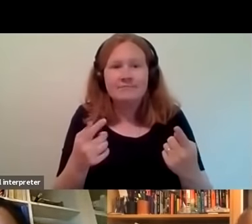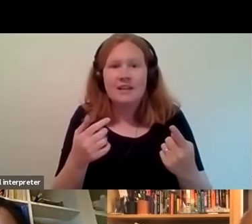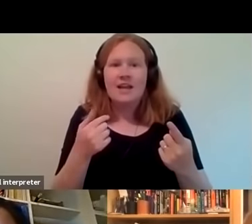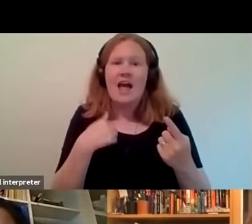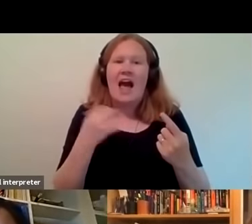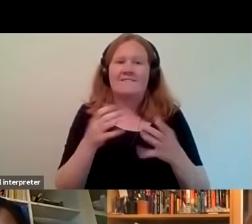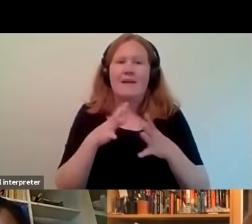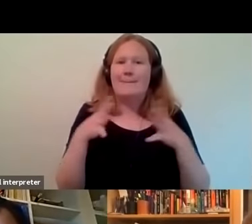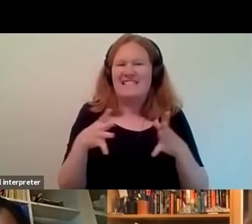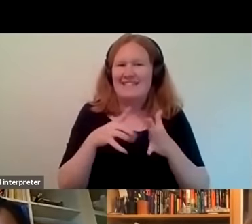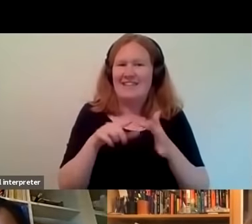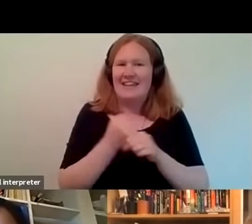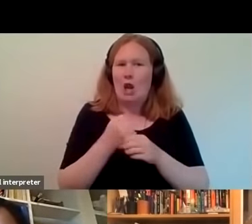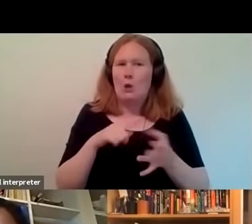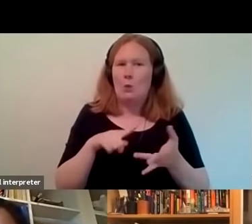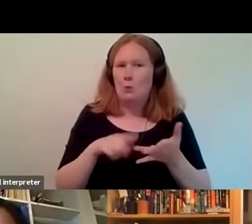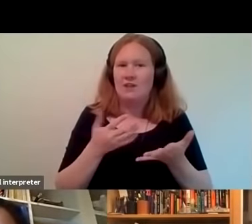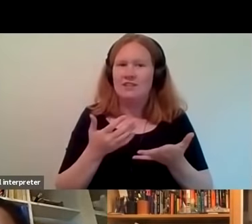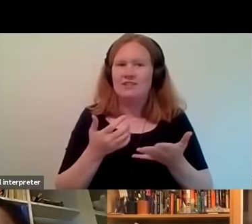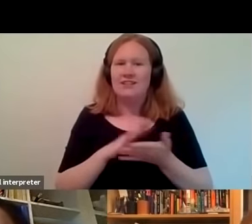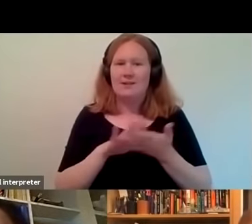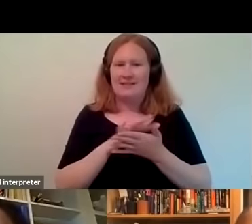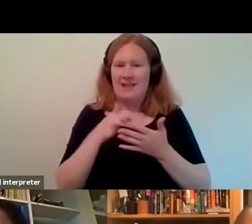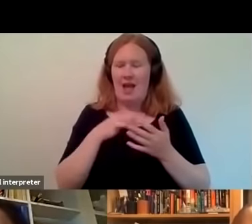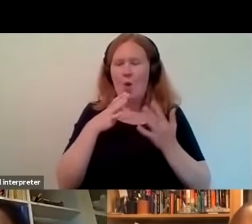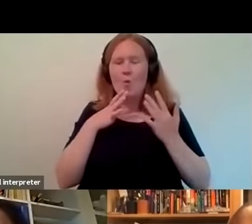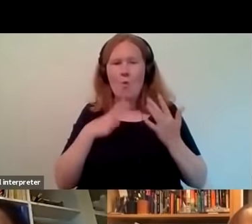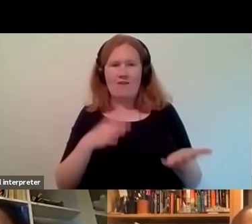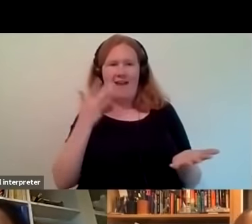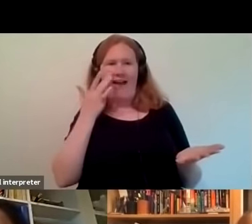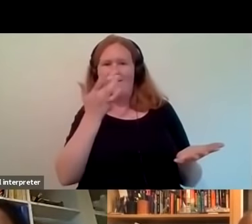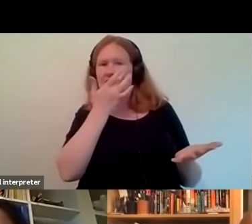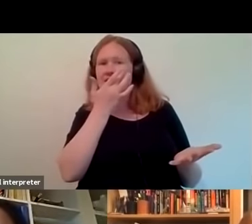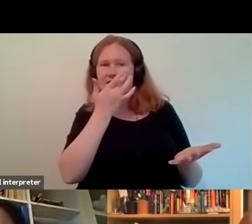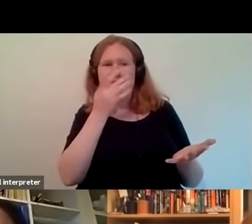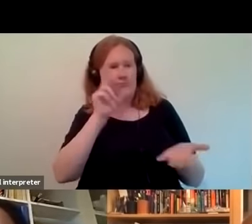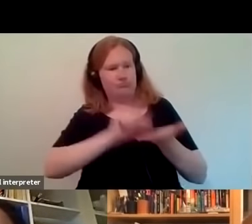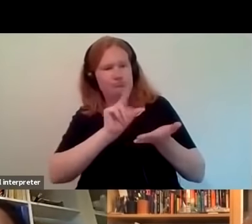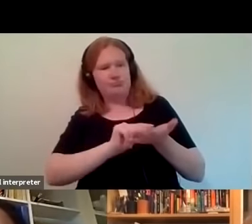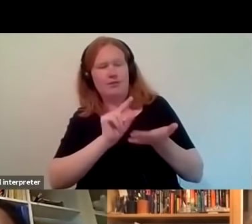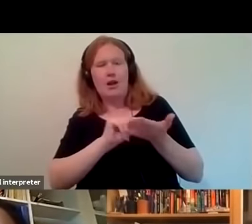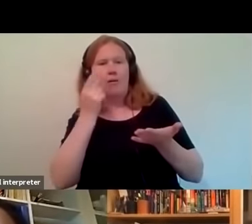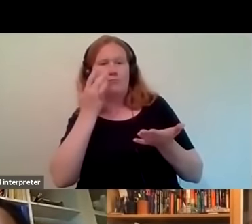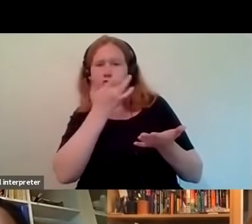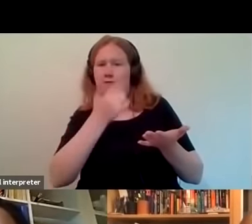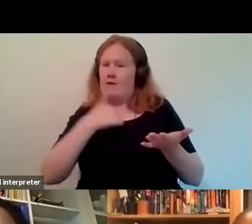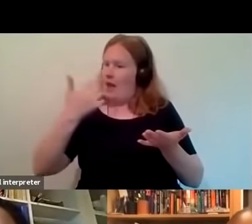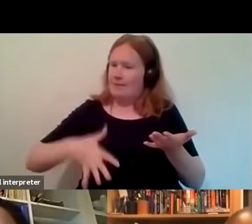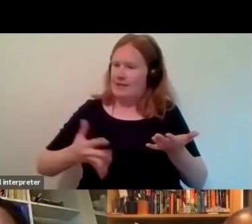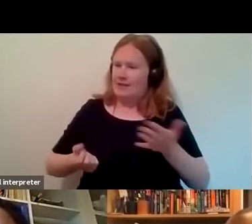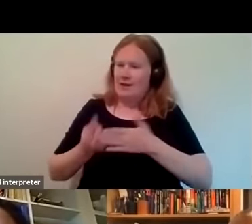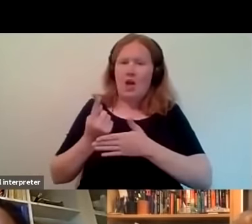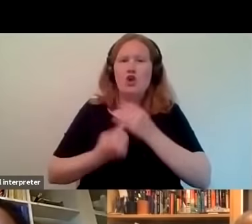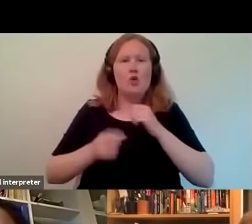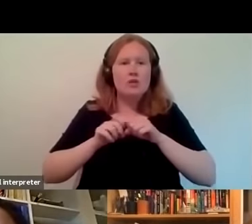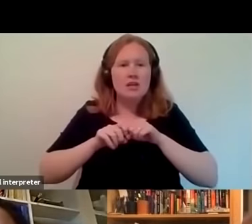egos which means that we want to see some evidence that we existed somewhere uh beyond the release of a